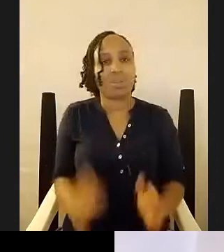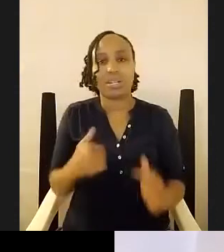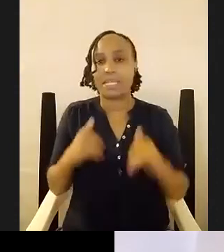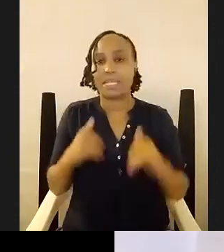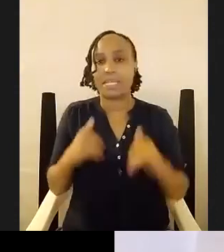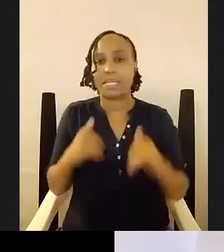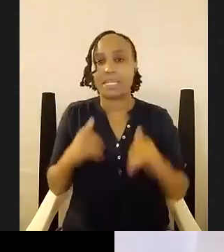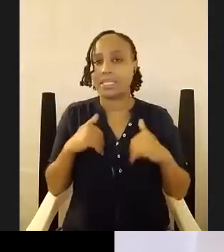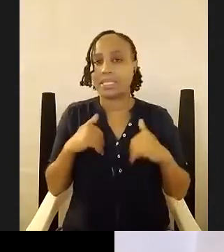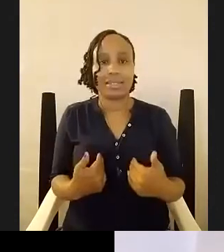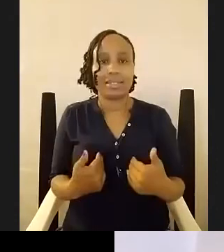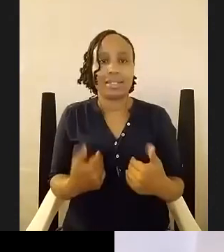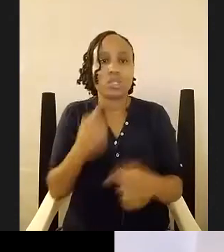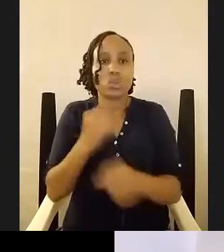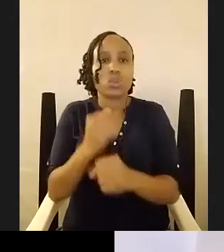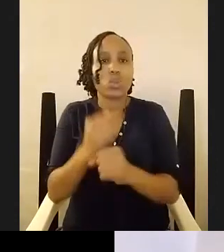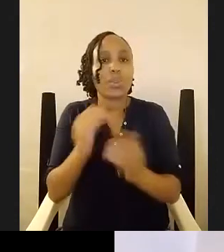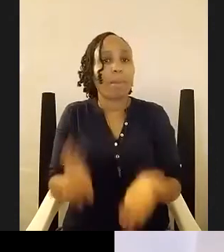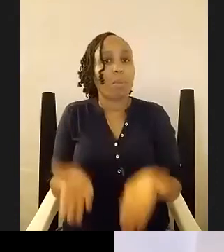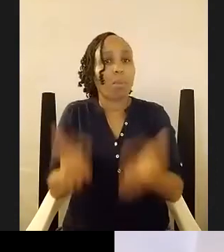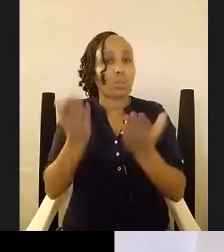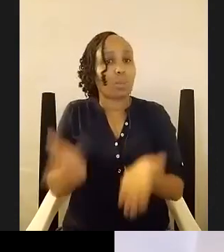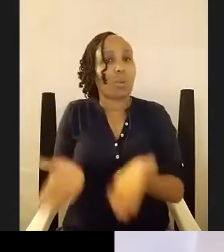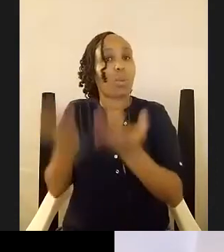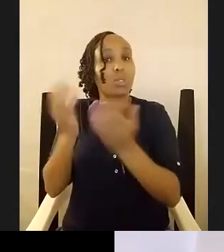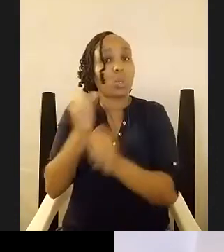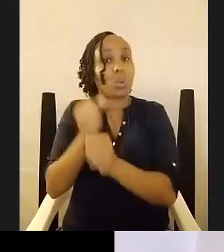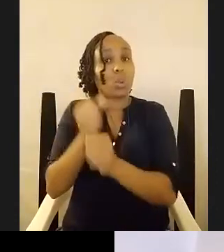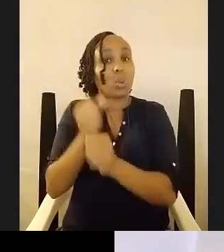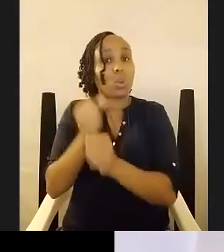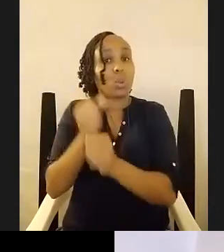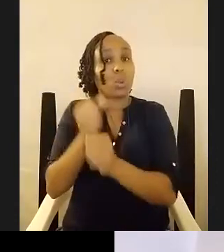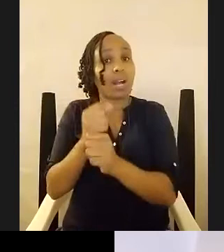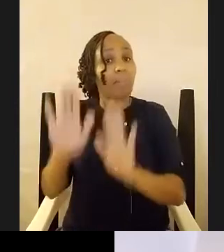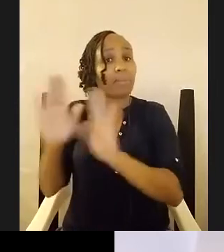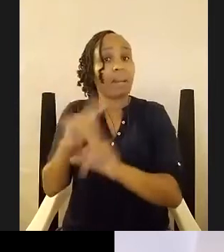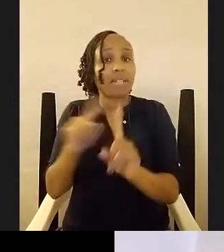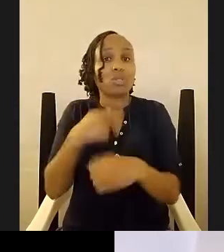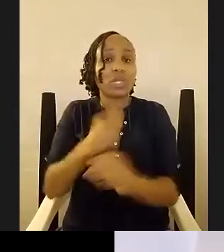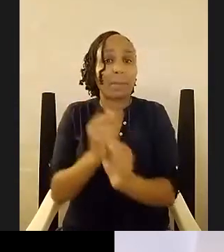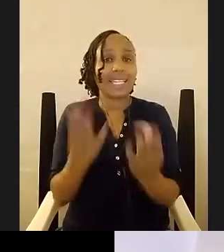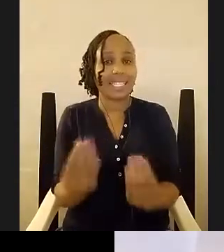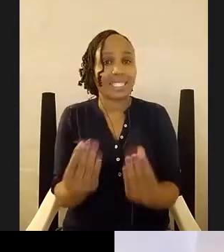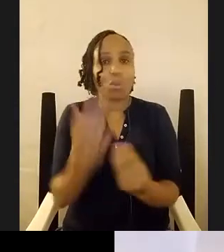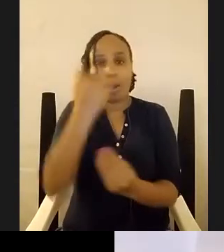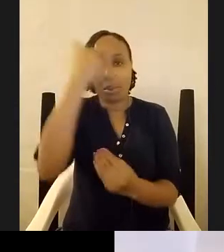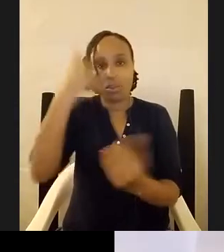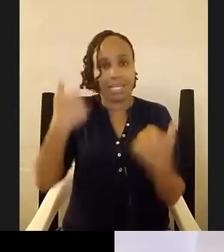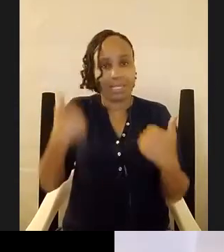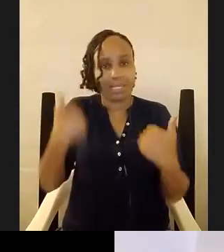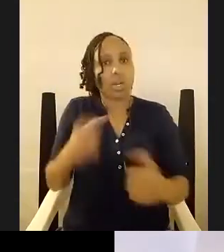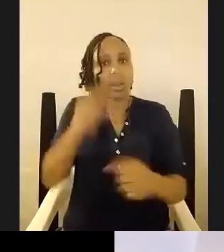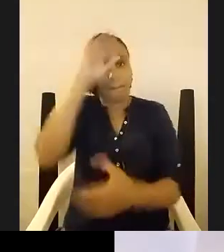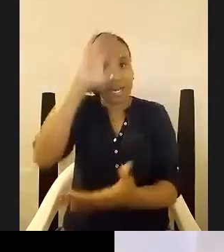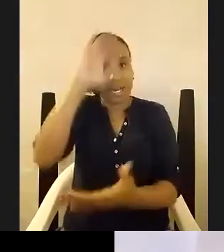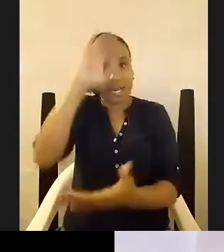promotion work but it is made a lot easier by the fact that i personally believe in the quality of the work that i'm trying to put